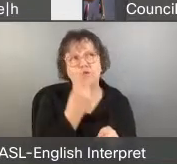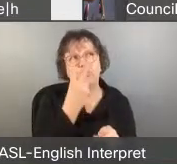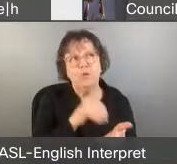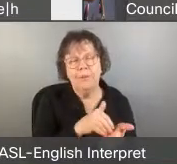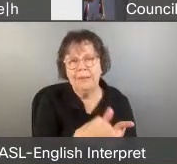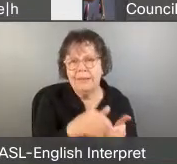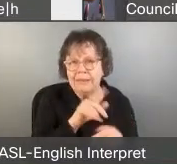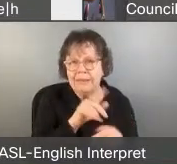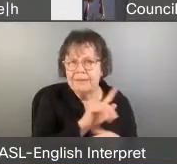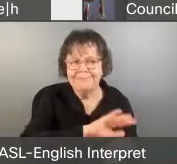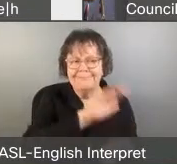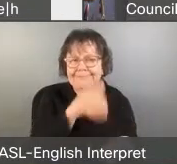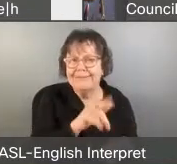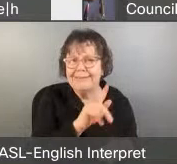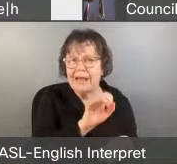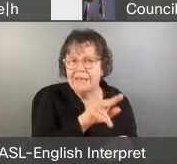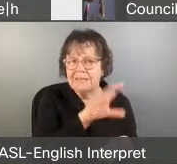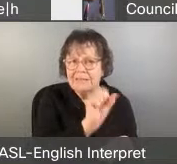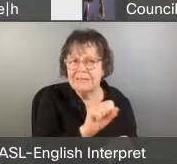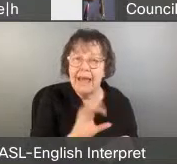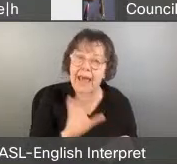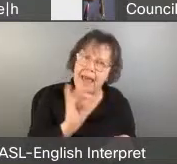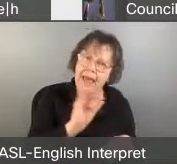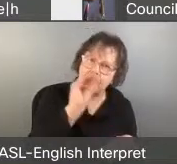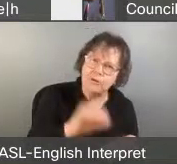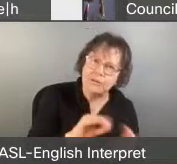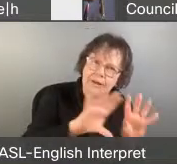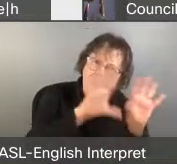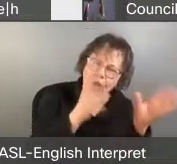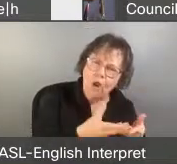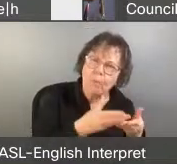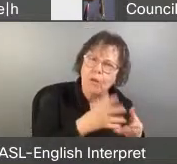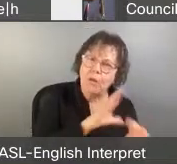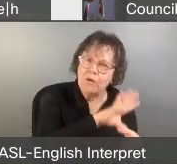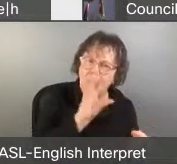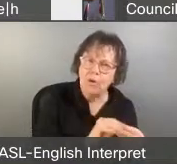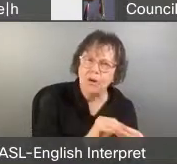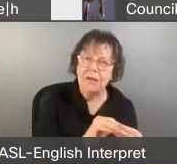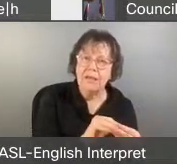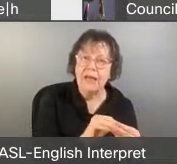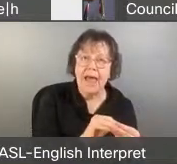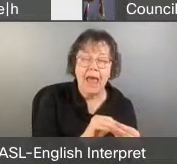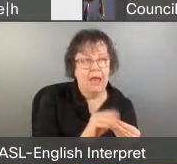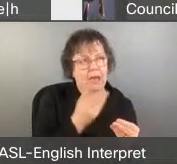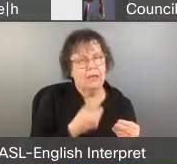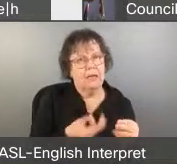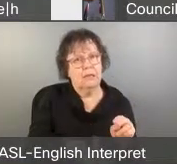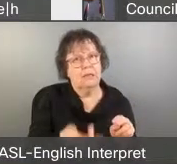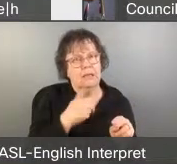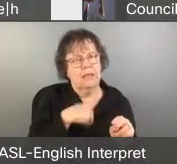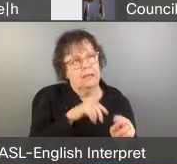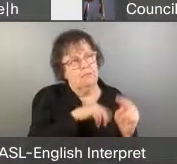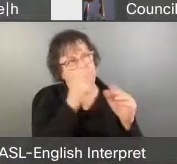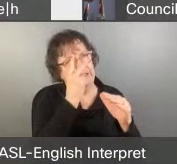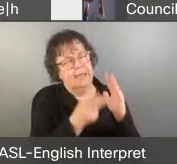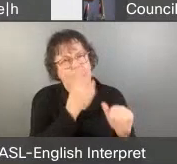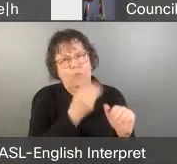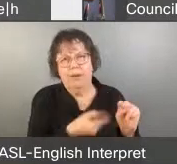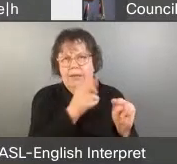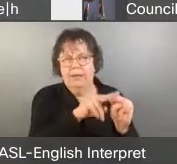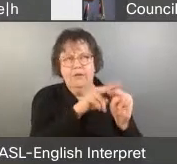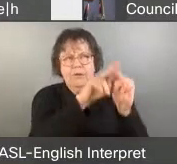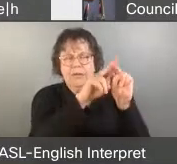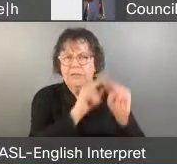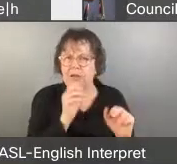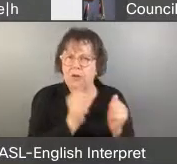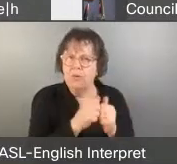2015 equivalent to 8% of the global total. As cement use is predicted to rise with global urbanization, it's important